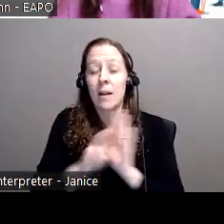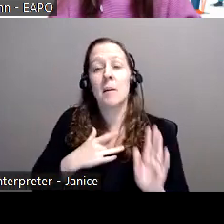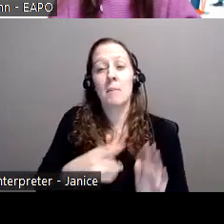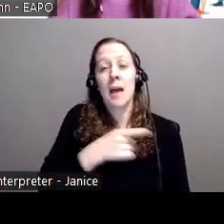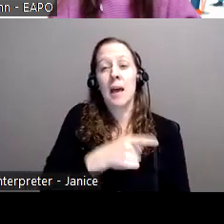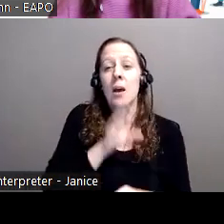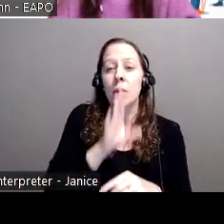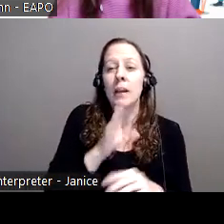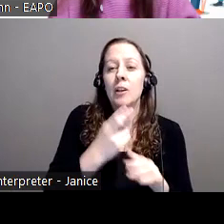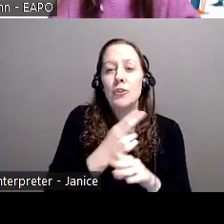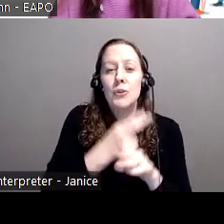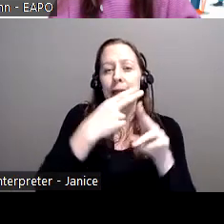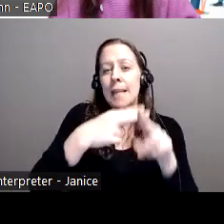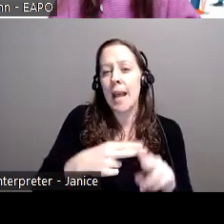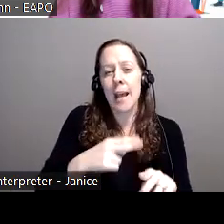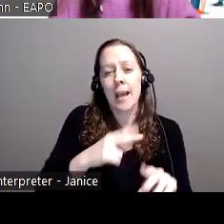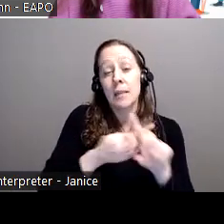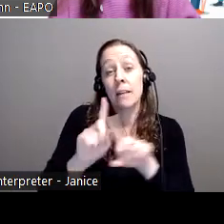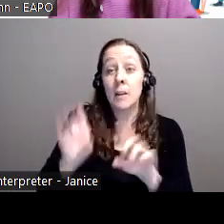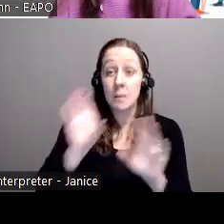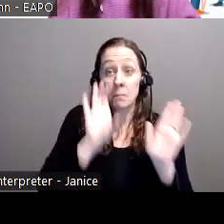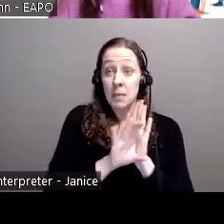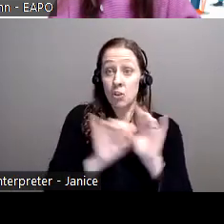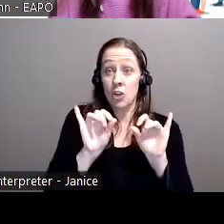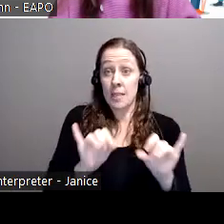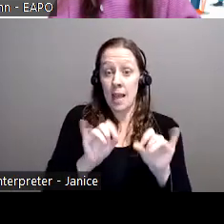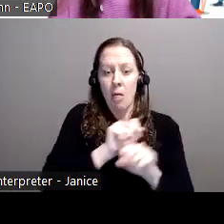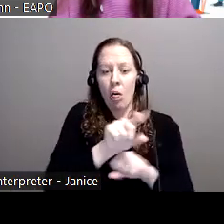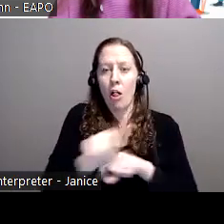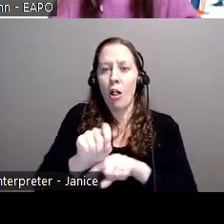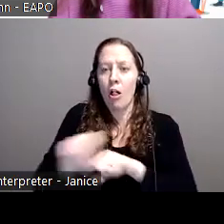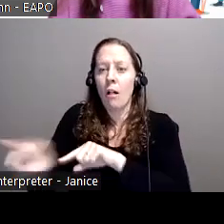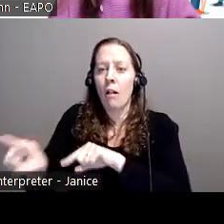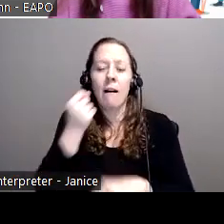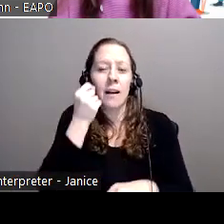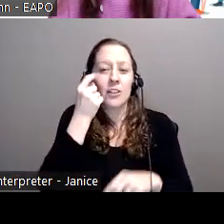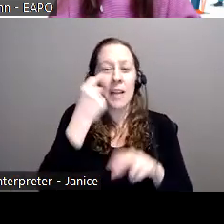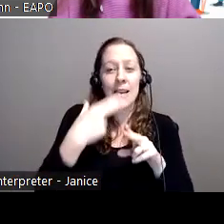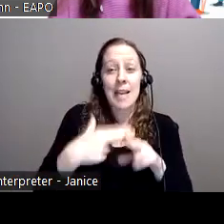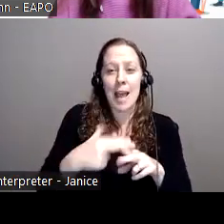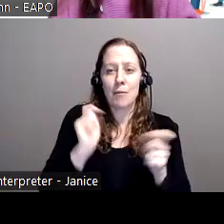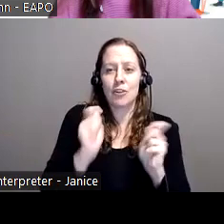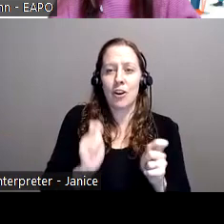of different names with, with the photo that they're using. So that, that's one example, um,